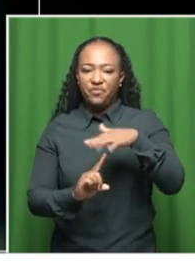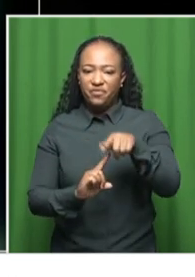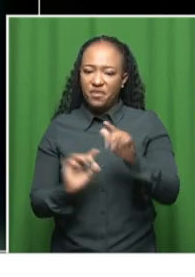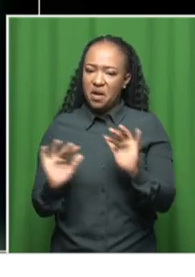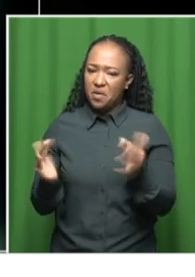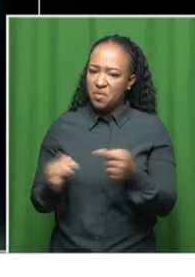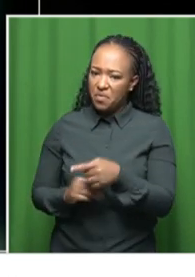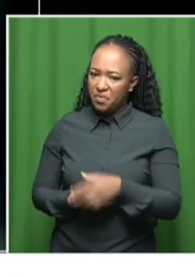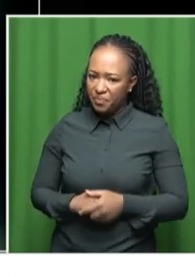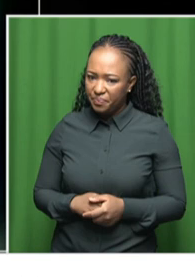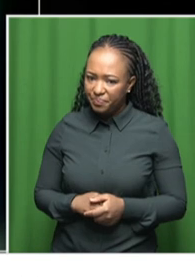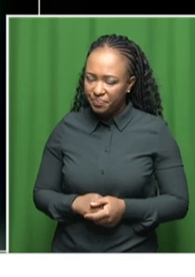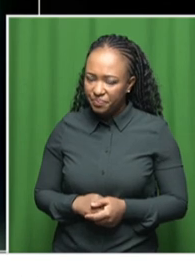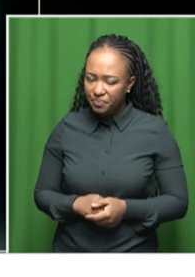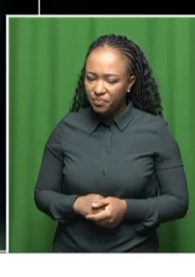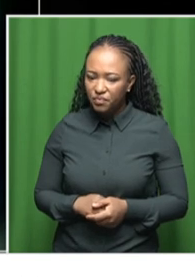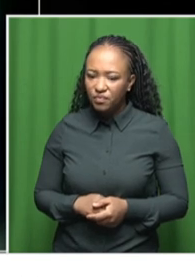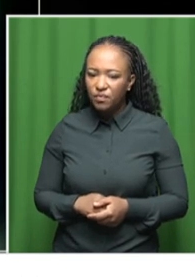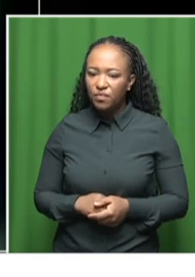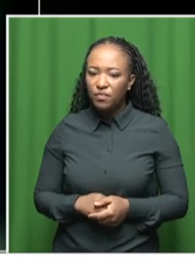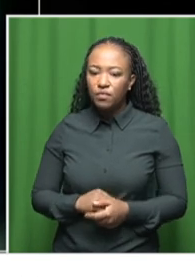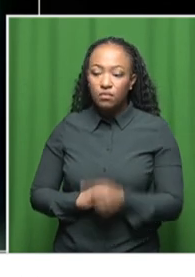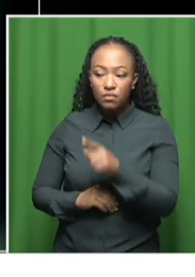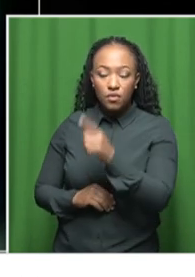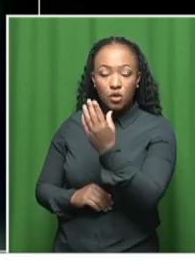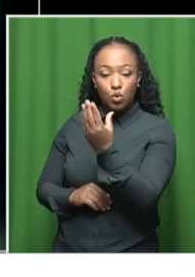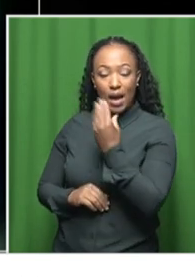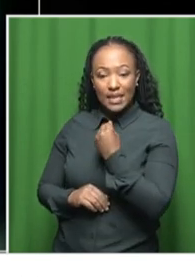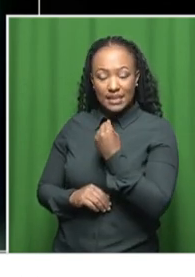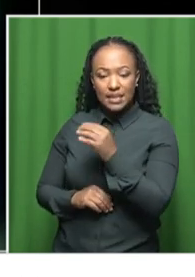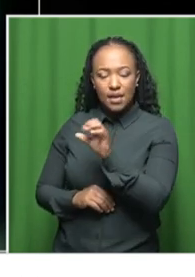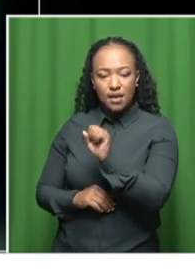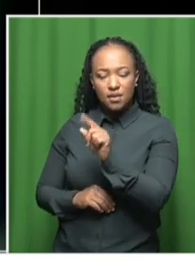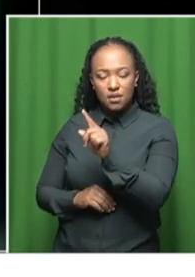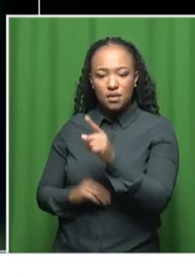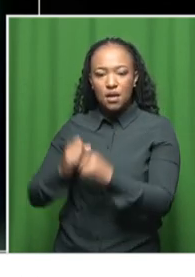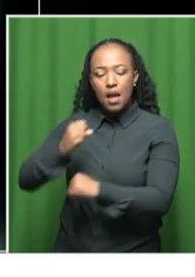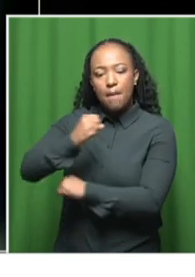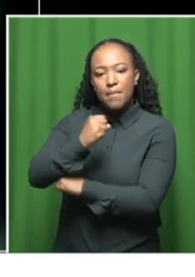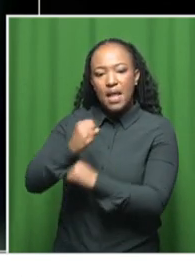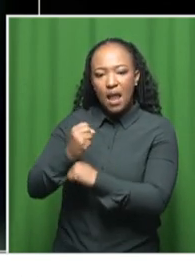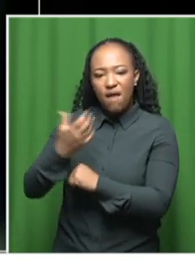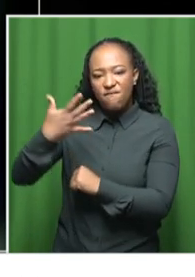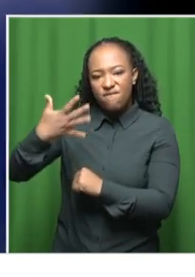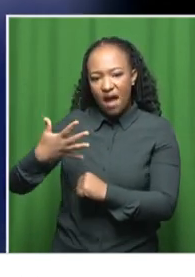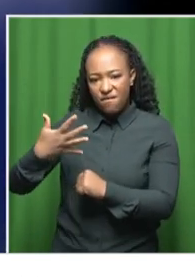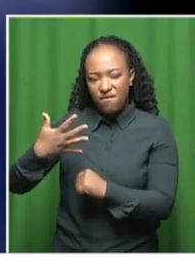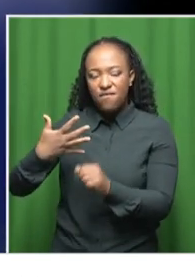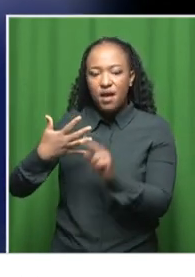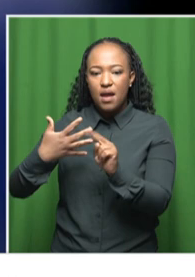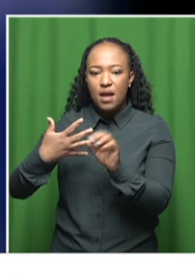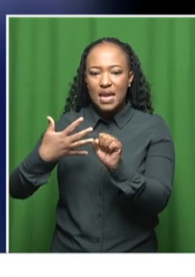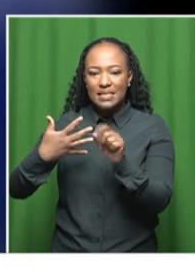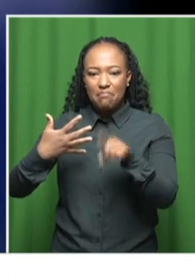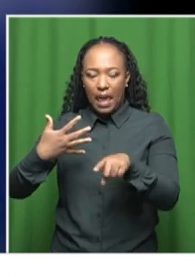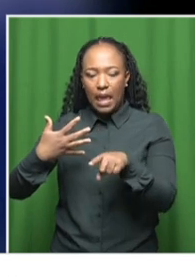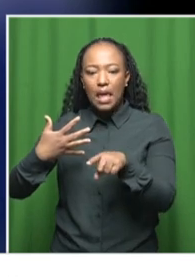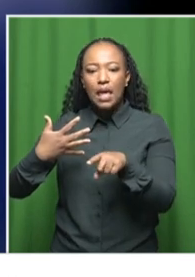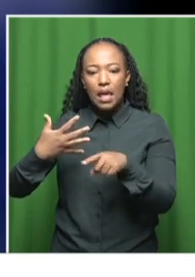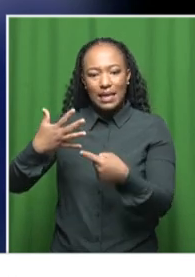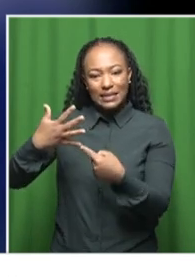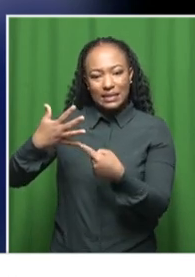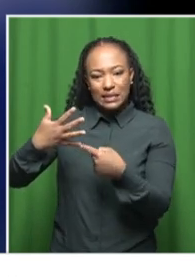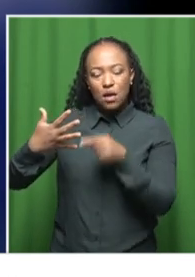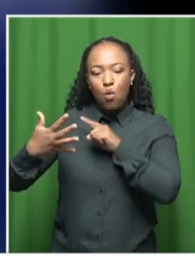Yeah, I think what you're asking, Sukina, is based on the Pillar 5 of the NSP. We still need to see more of